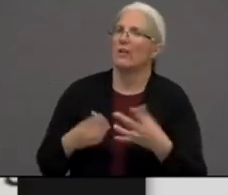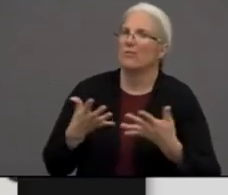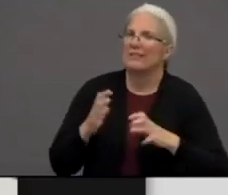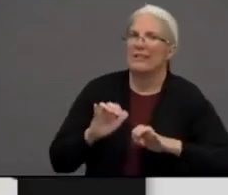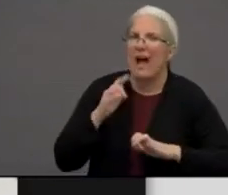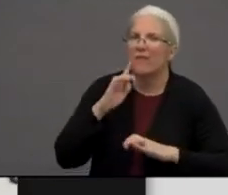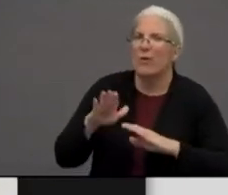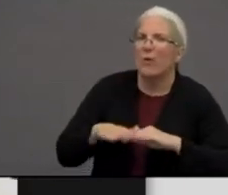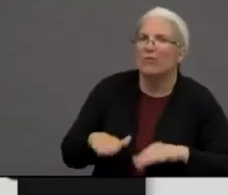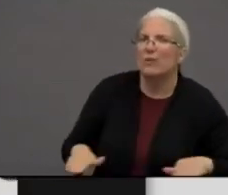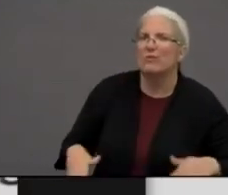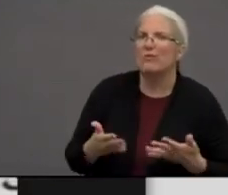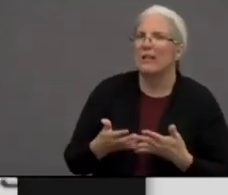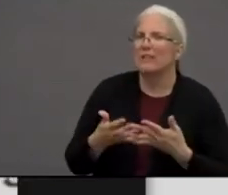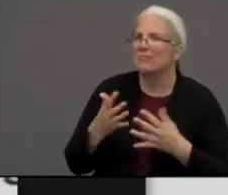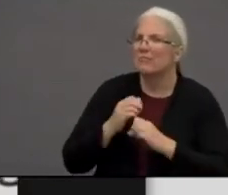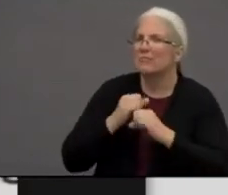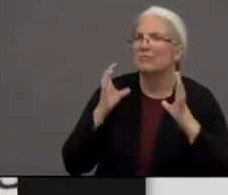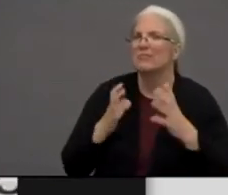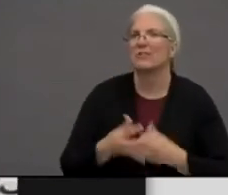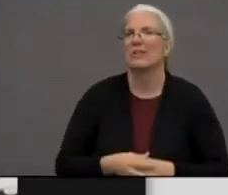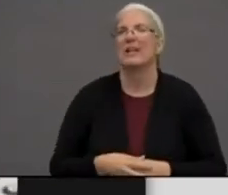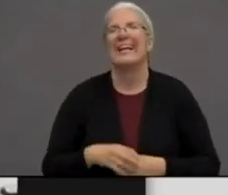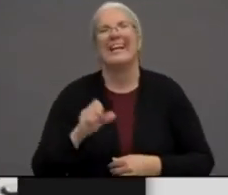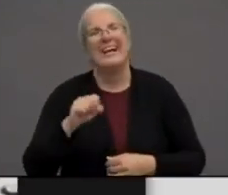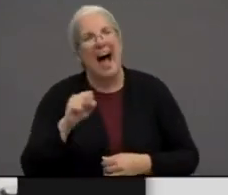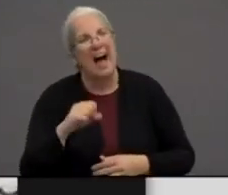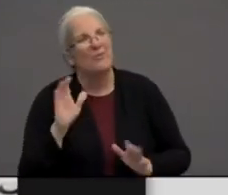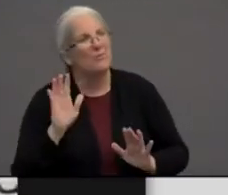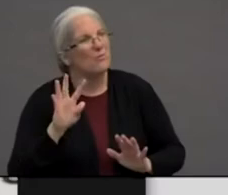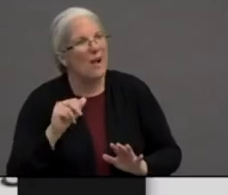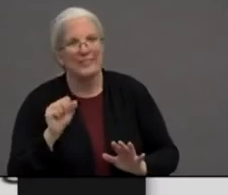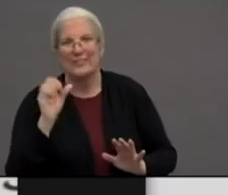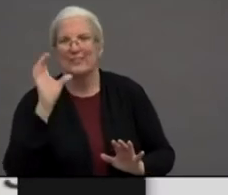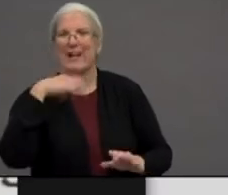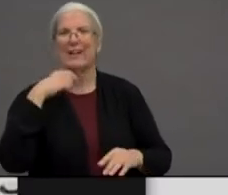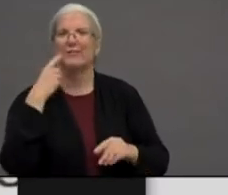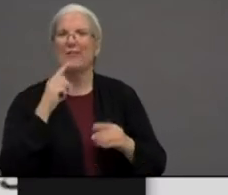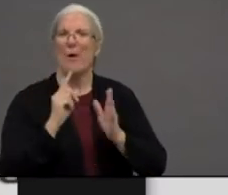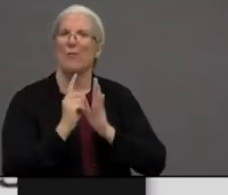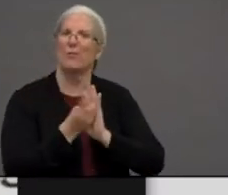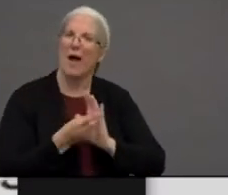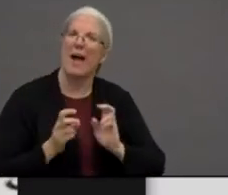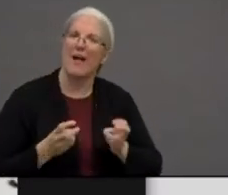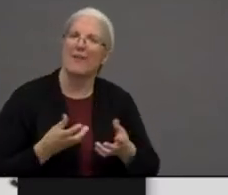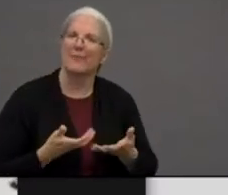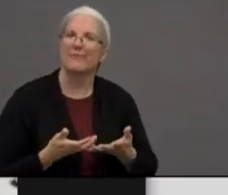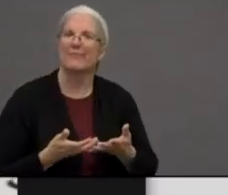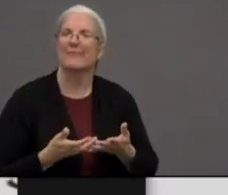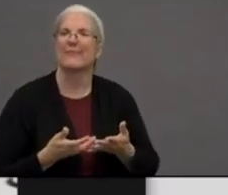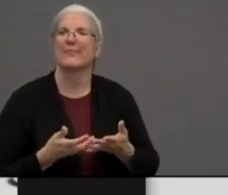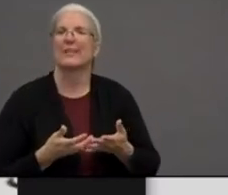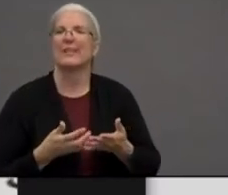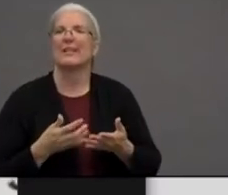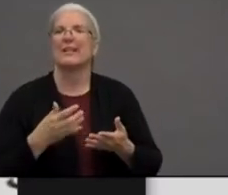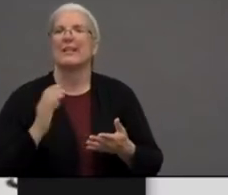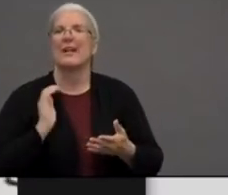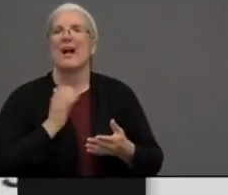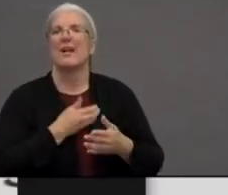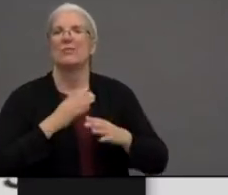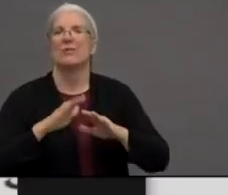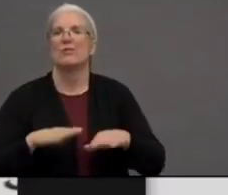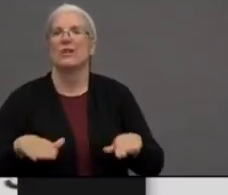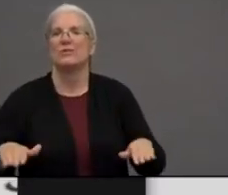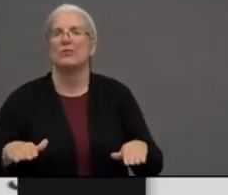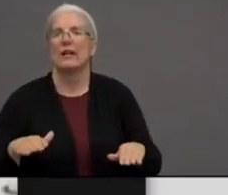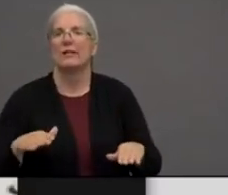Initially, it was weird, you know, for everyone. We all had to adjust to it. So they had assignments. They were able to